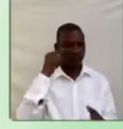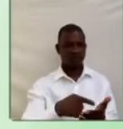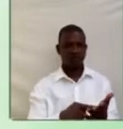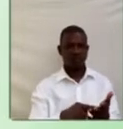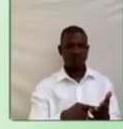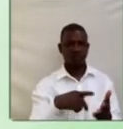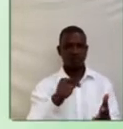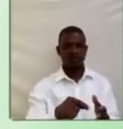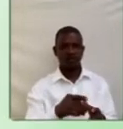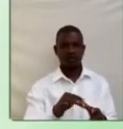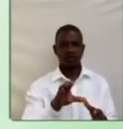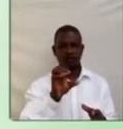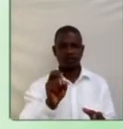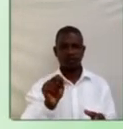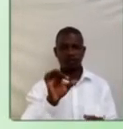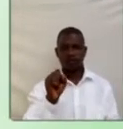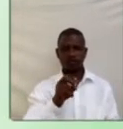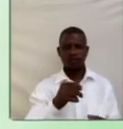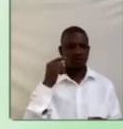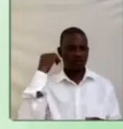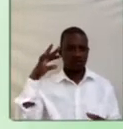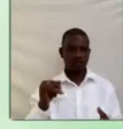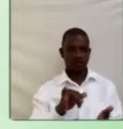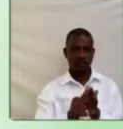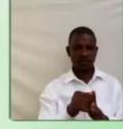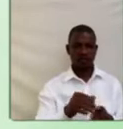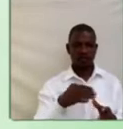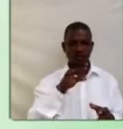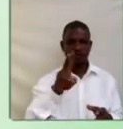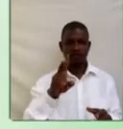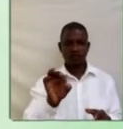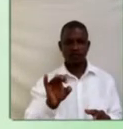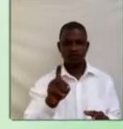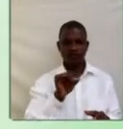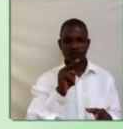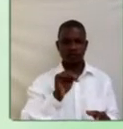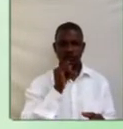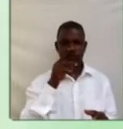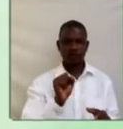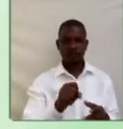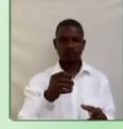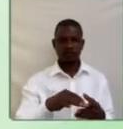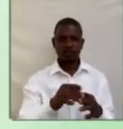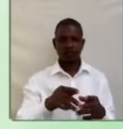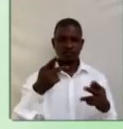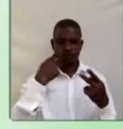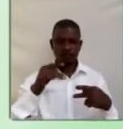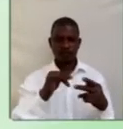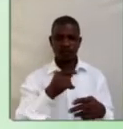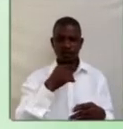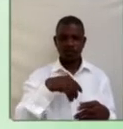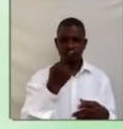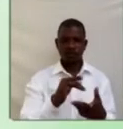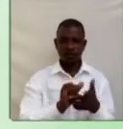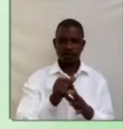the consonant sounds, that is the phonetic symbols. Two, pronounce the consonant